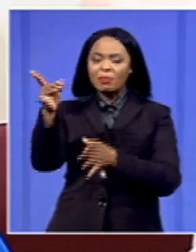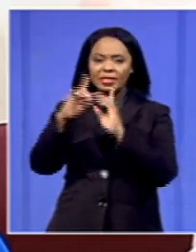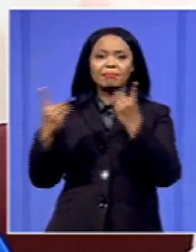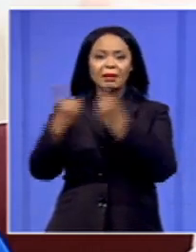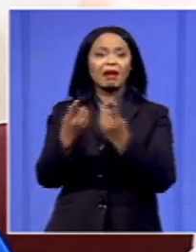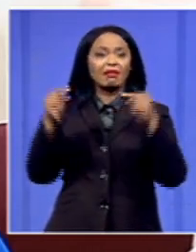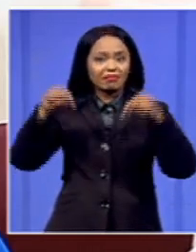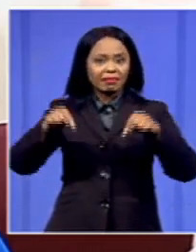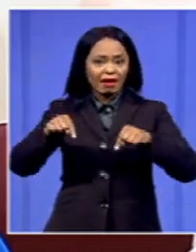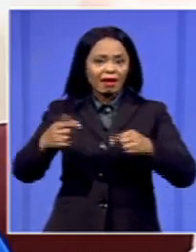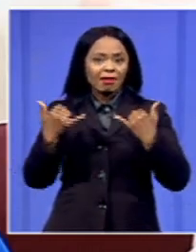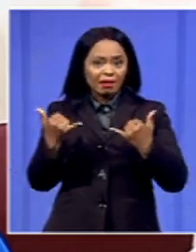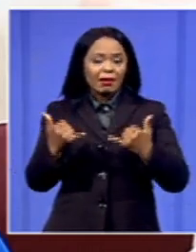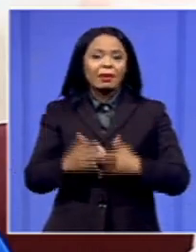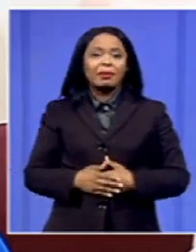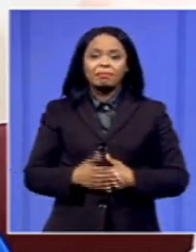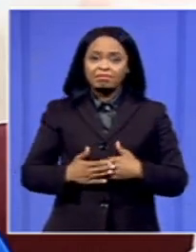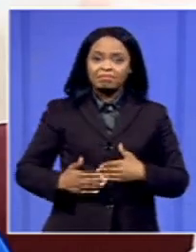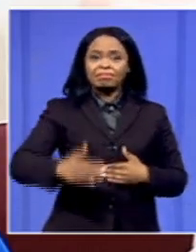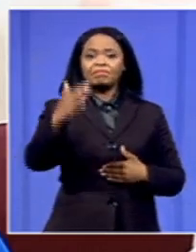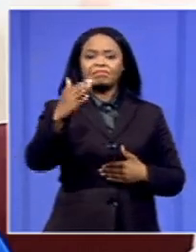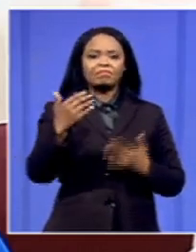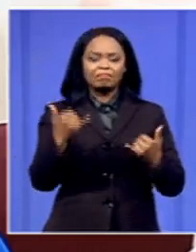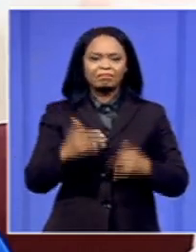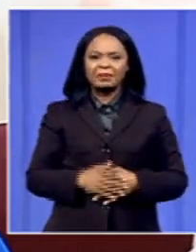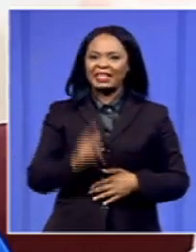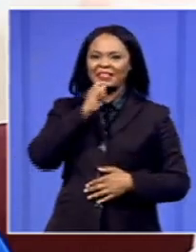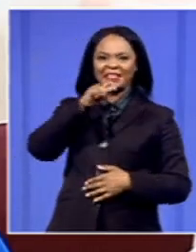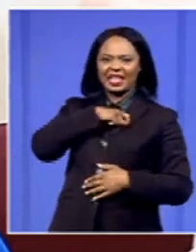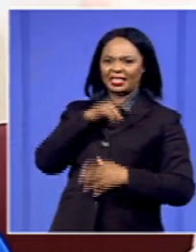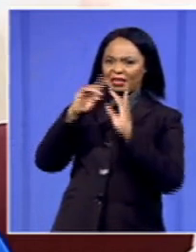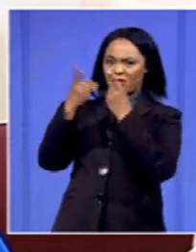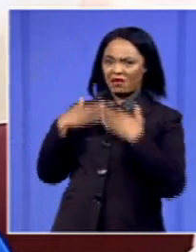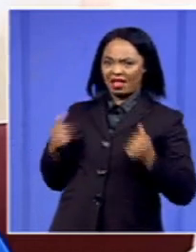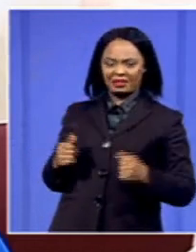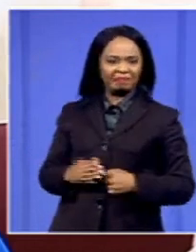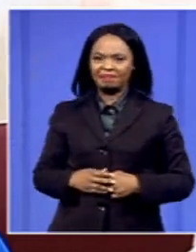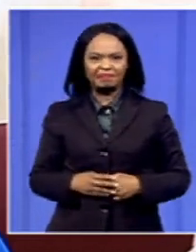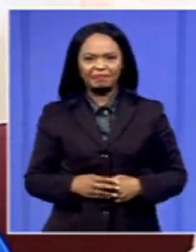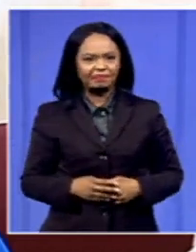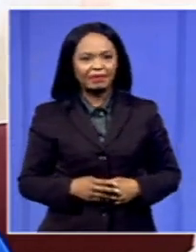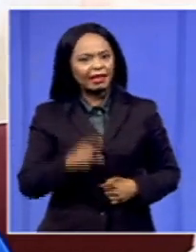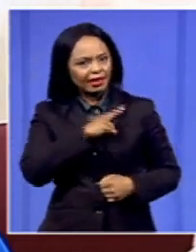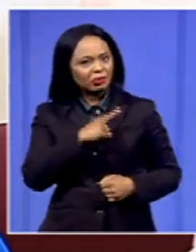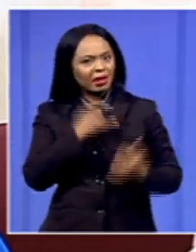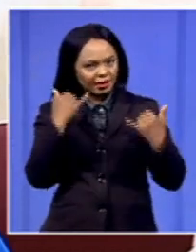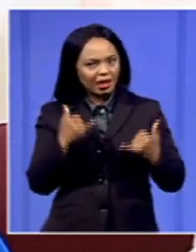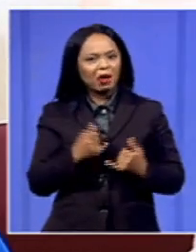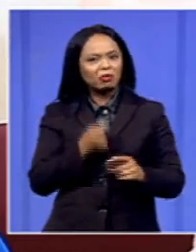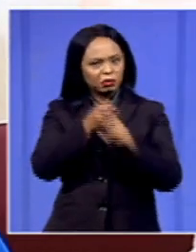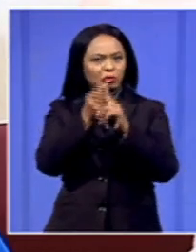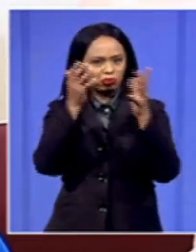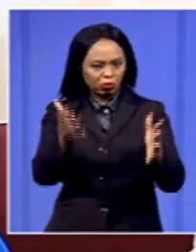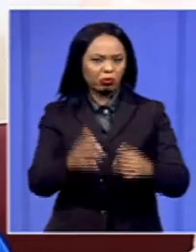we sitting, we do not fully trust the Department, and that is why we are taking this stance that we are taking